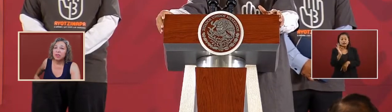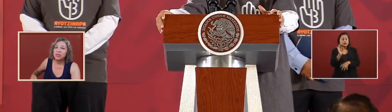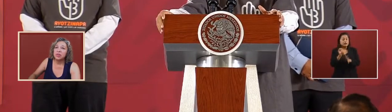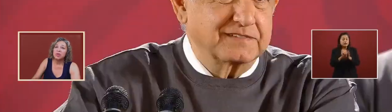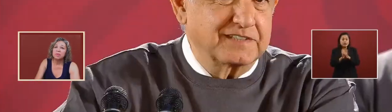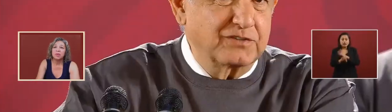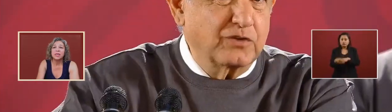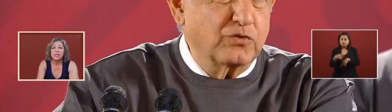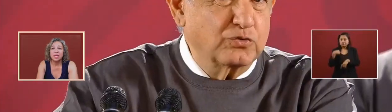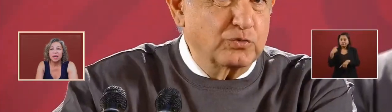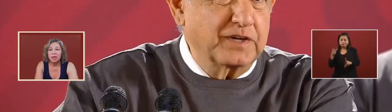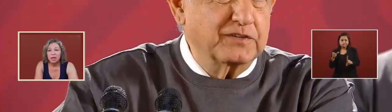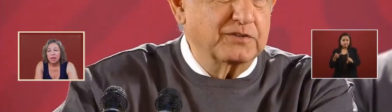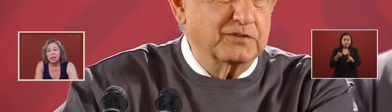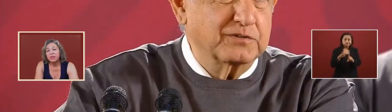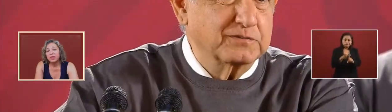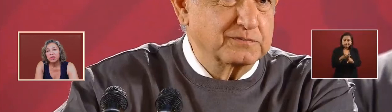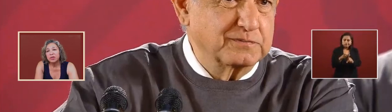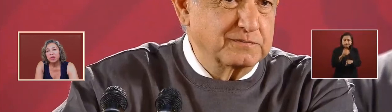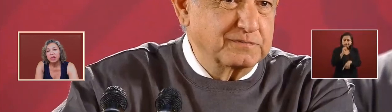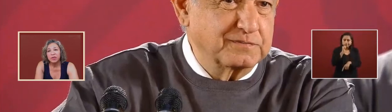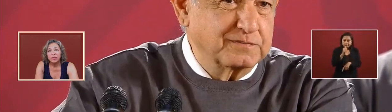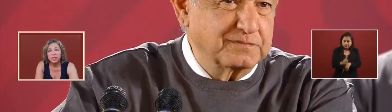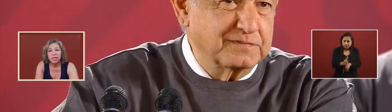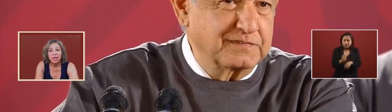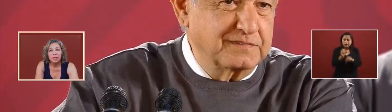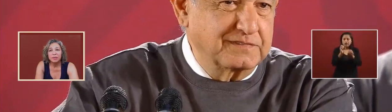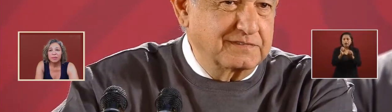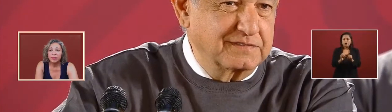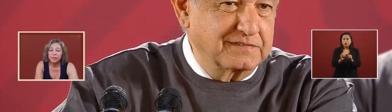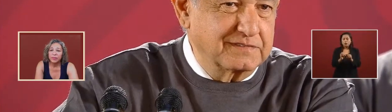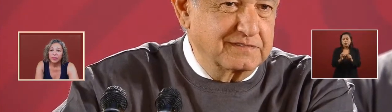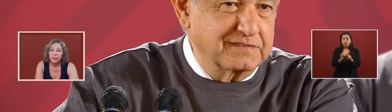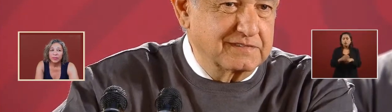if there is no complicity if there is no controversy